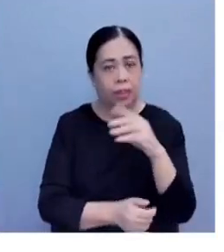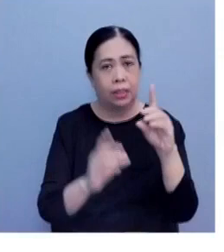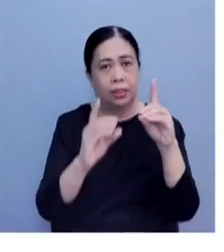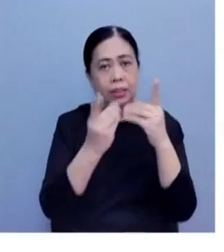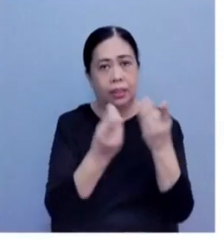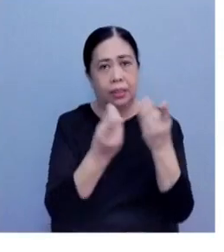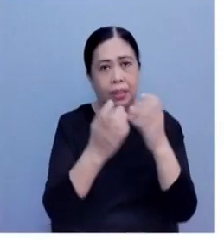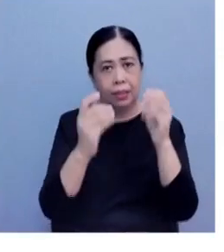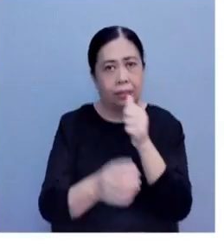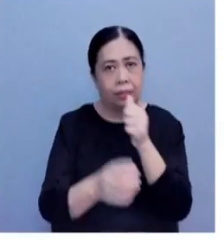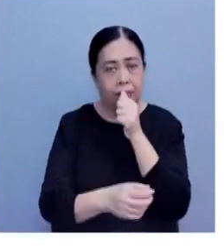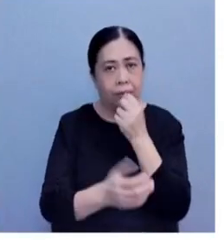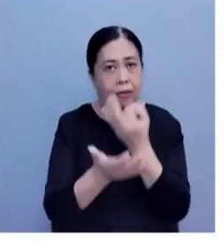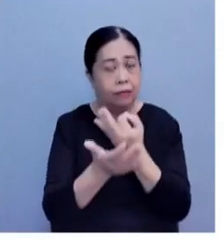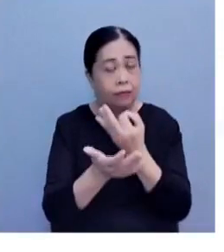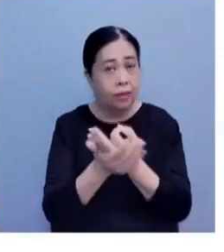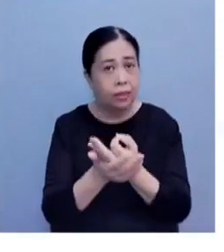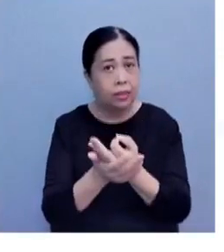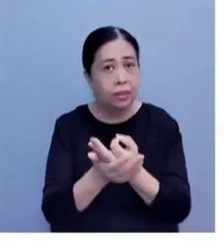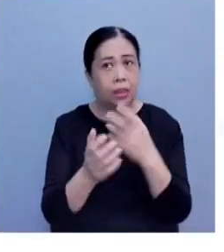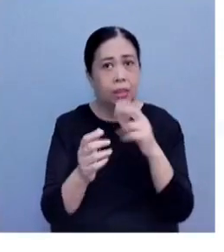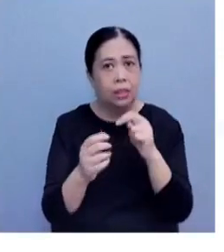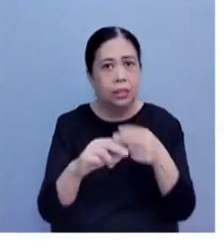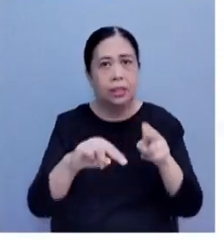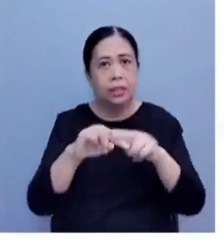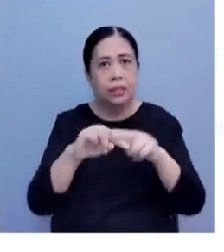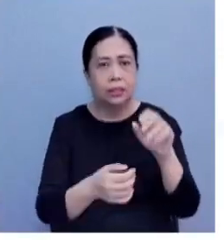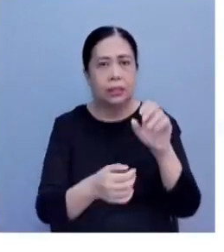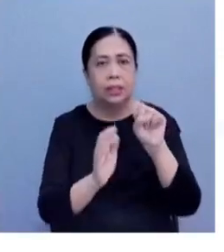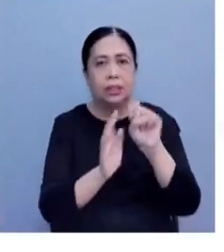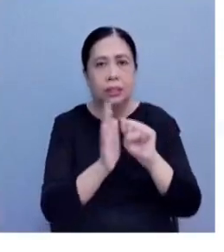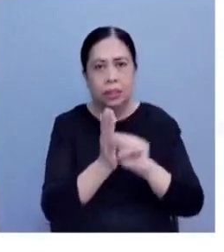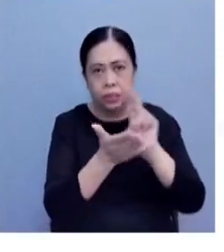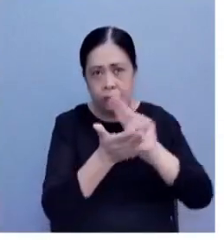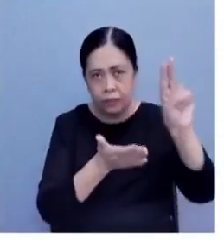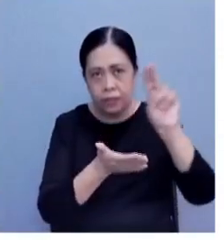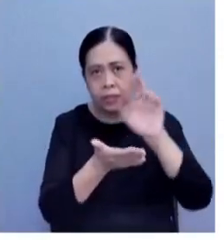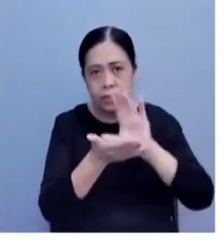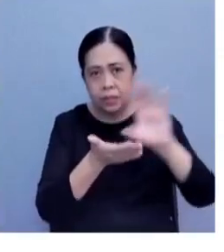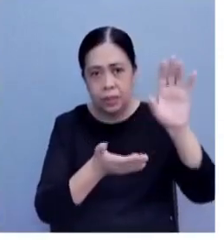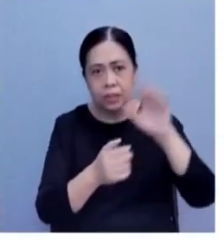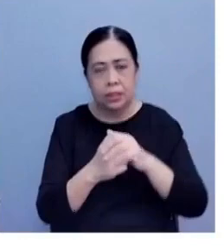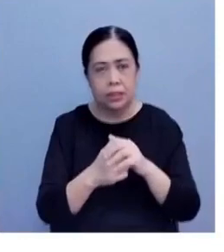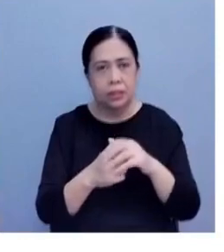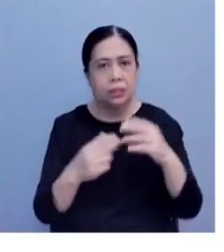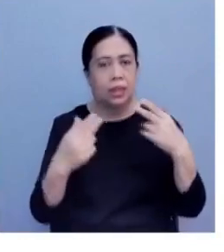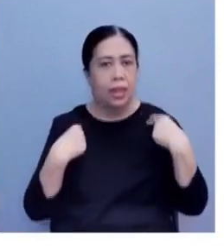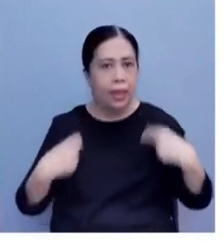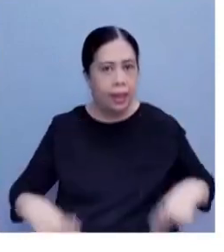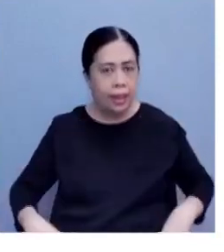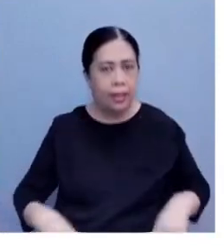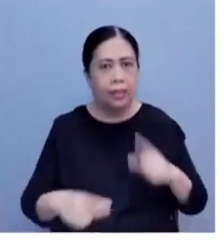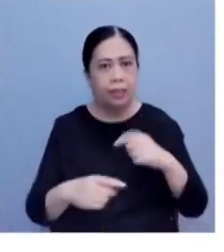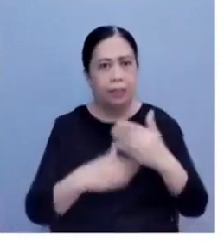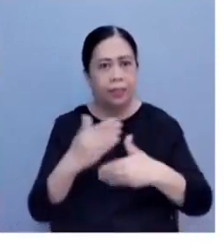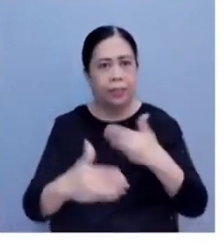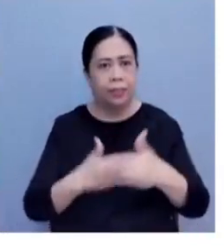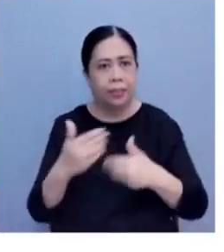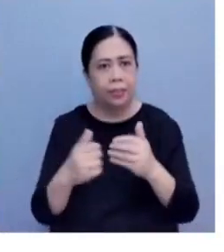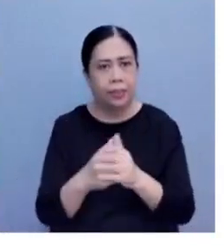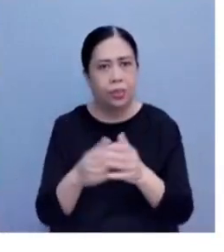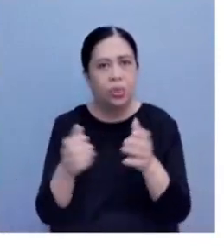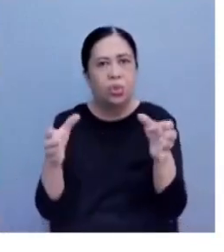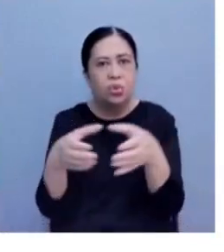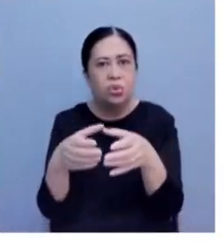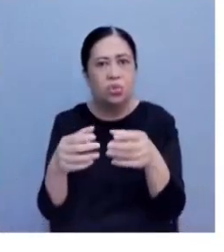din natin to increase the budget of our state universities, reverse the budget cut on health, that po niyan, dadaan na lang sa small